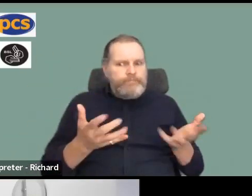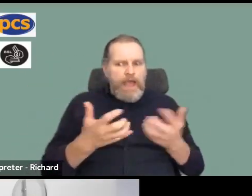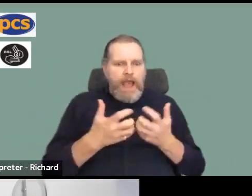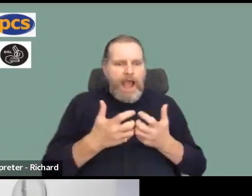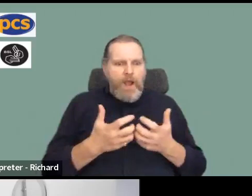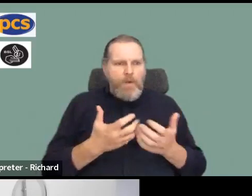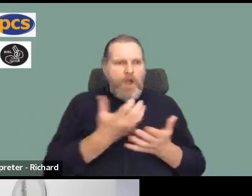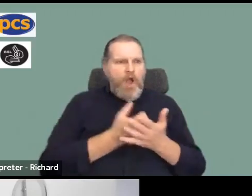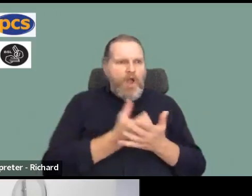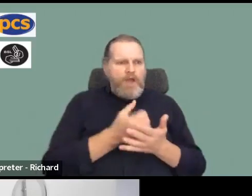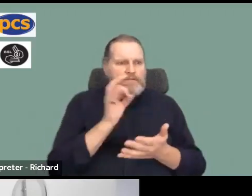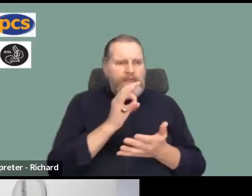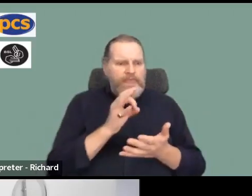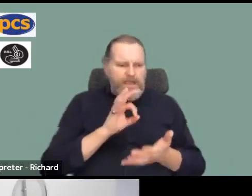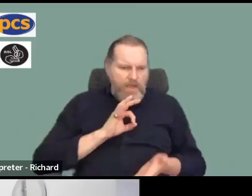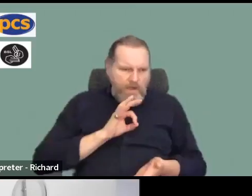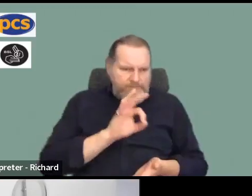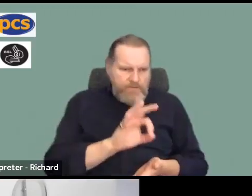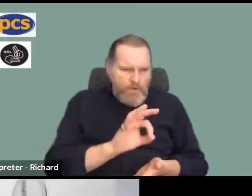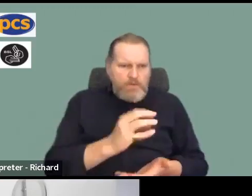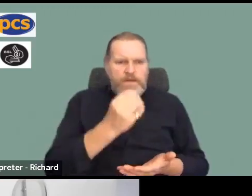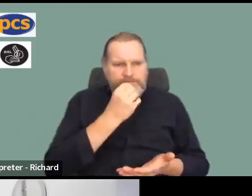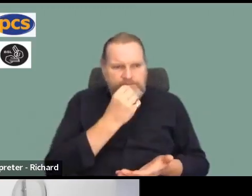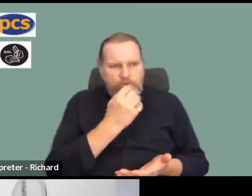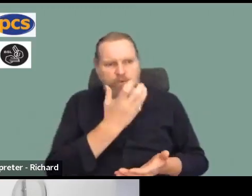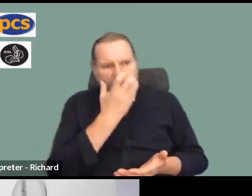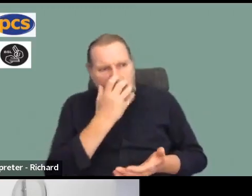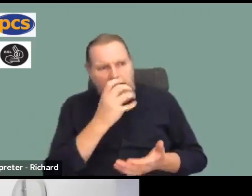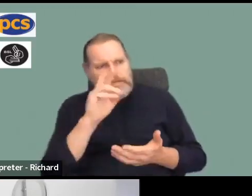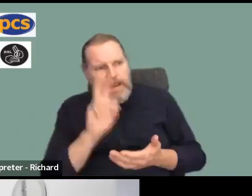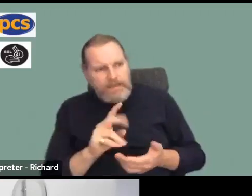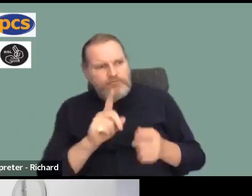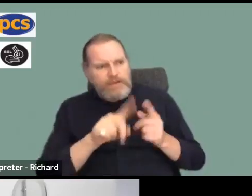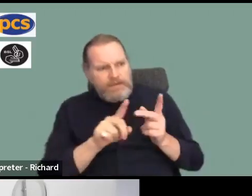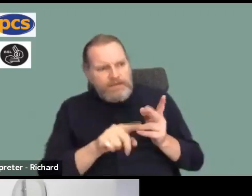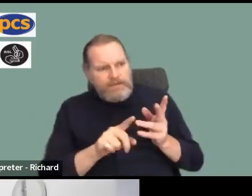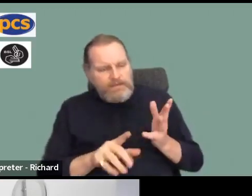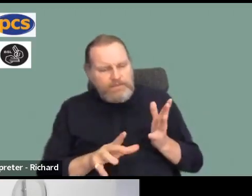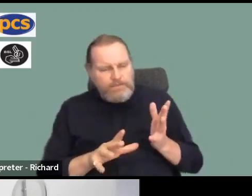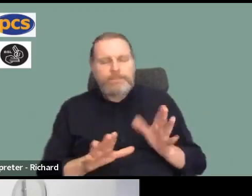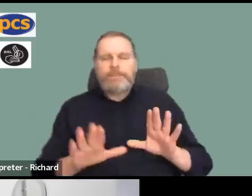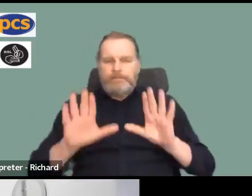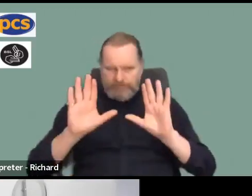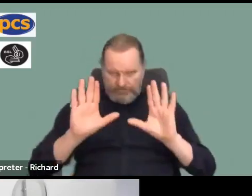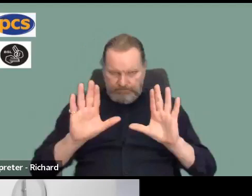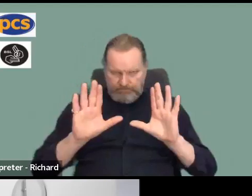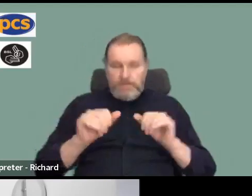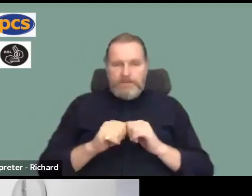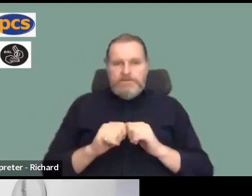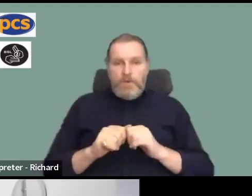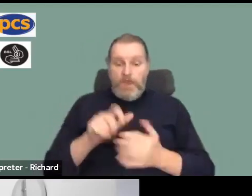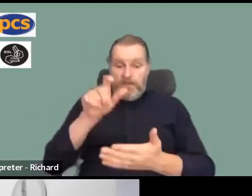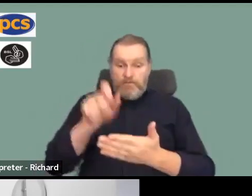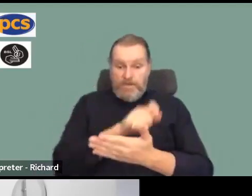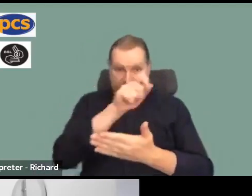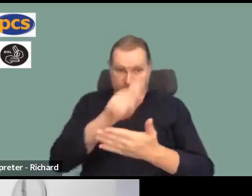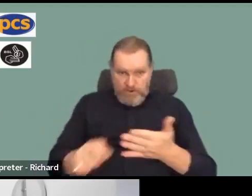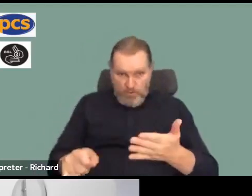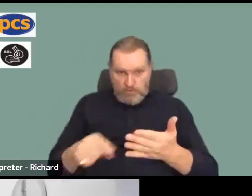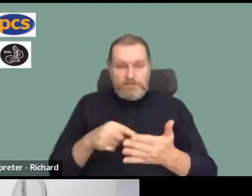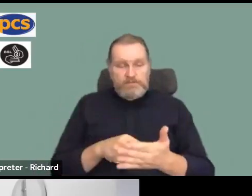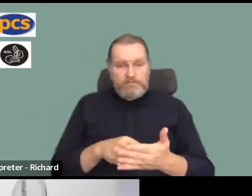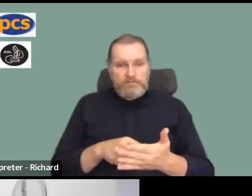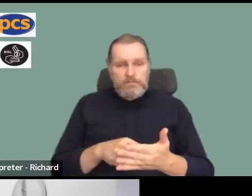Now, I keep reassuring people that the action we want to call needs to be a mix of A, showing them that everybody